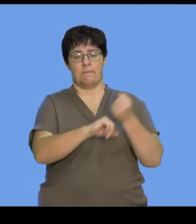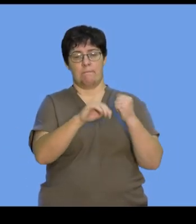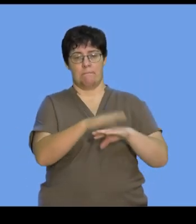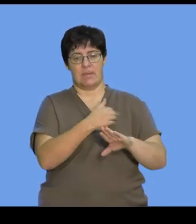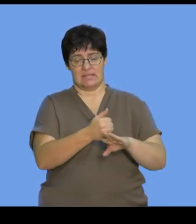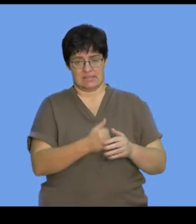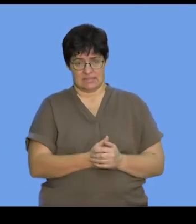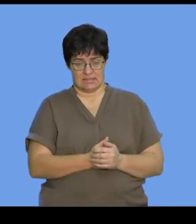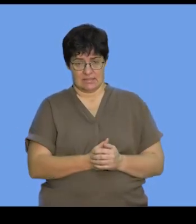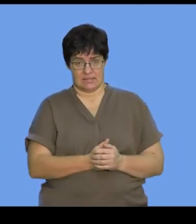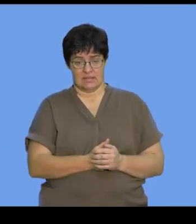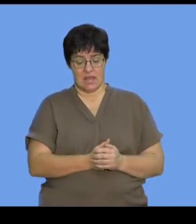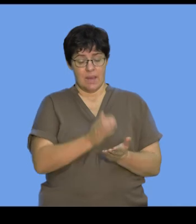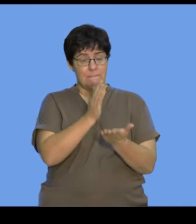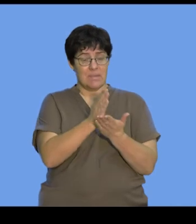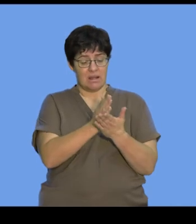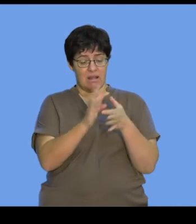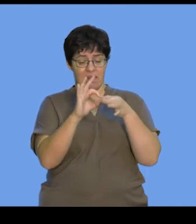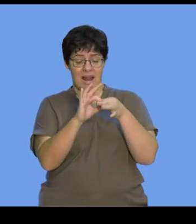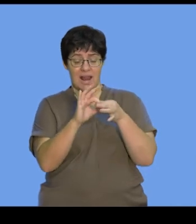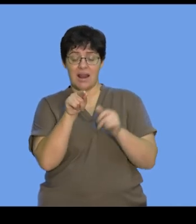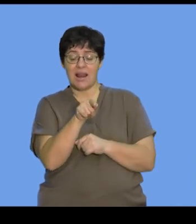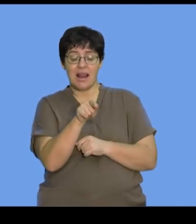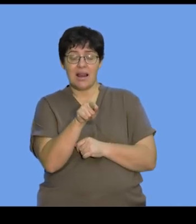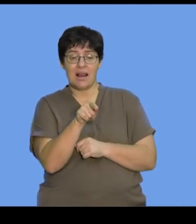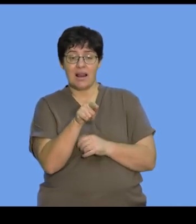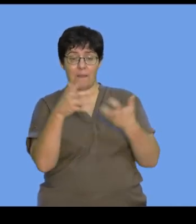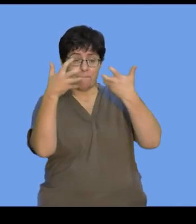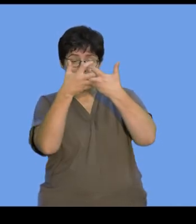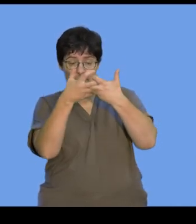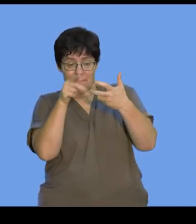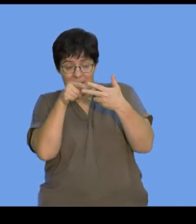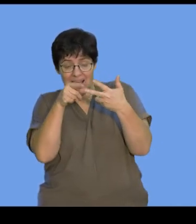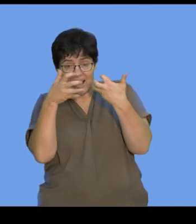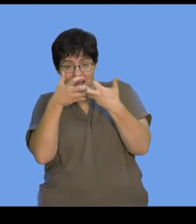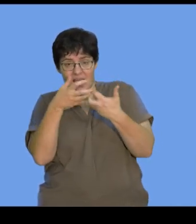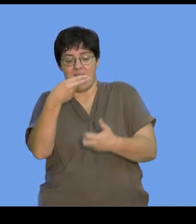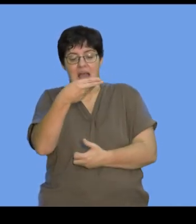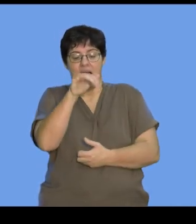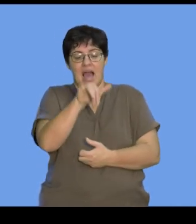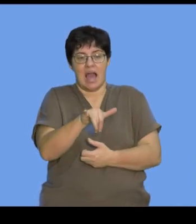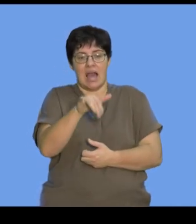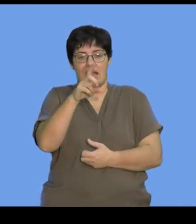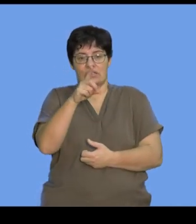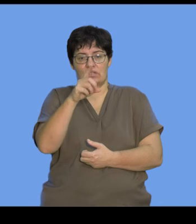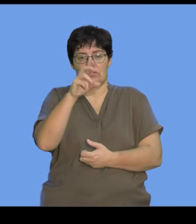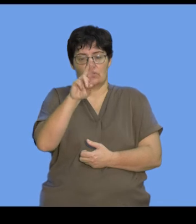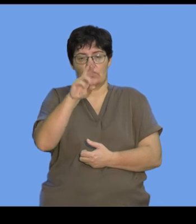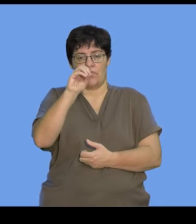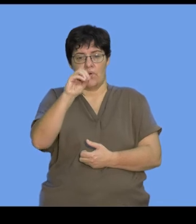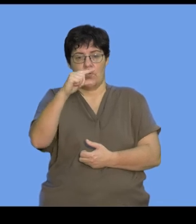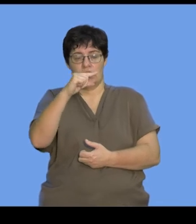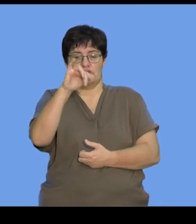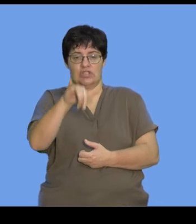are held together in the middle by what we refer to as your hydrogen bonds. So, we've got your